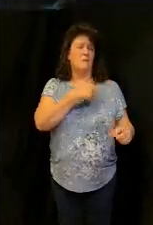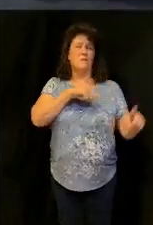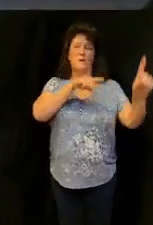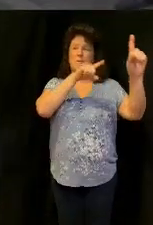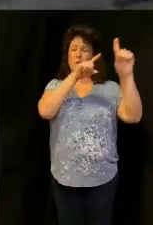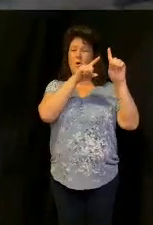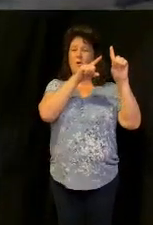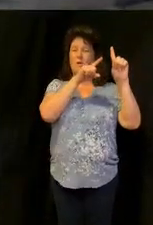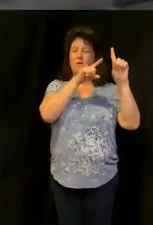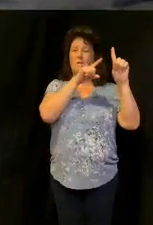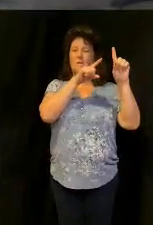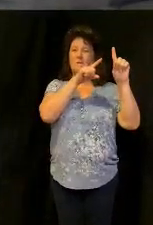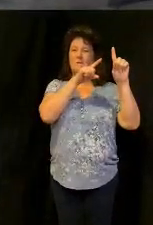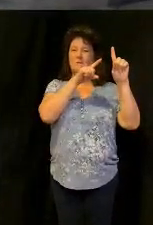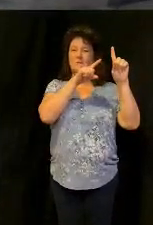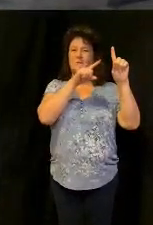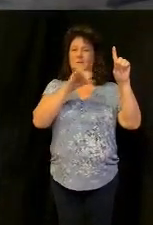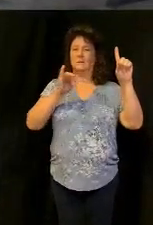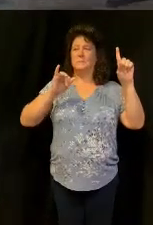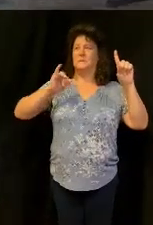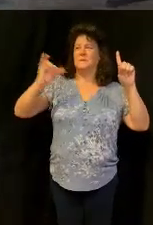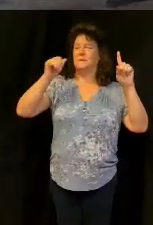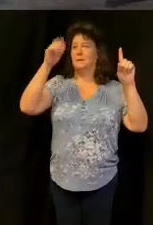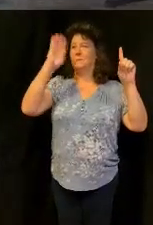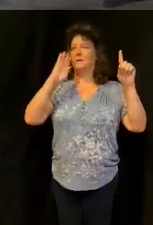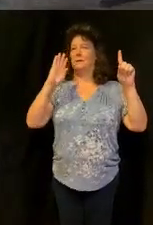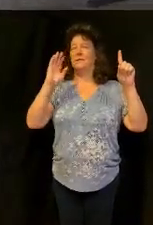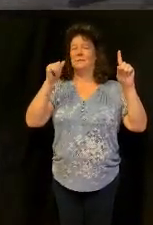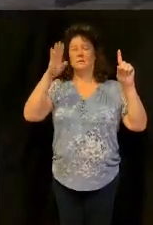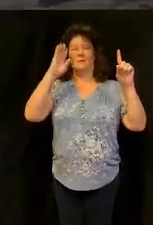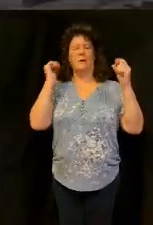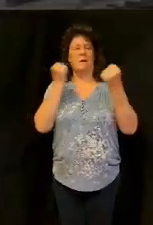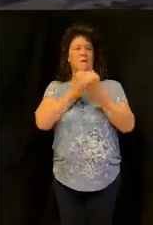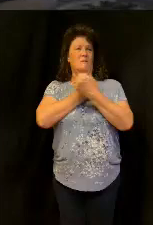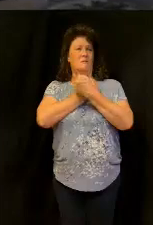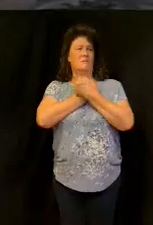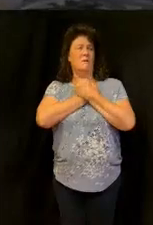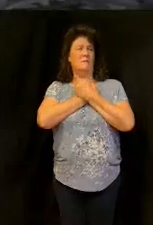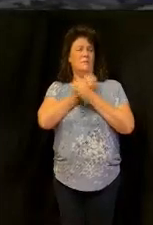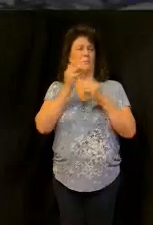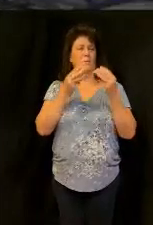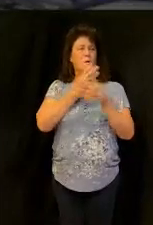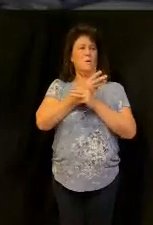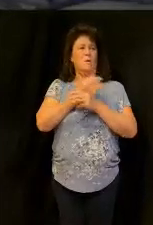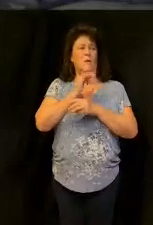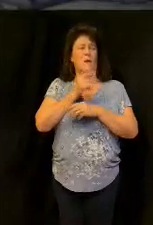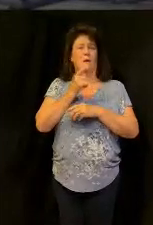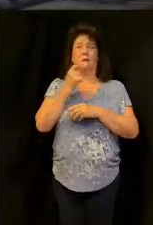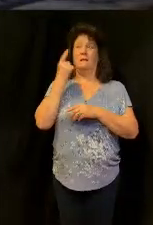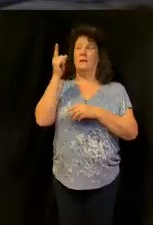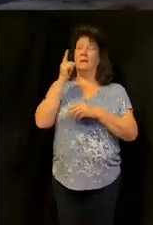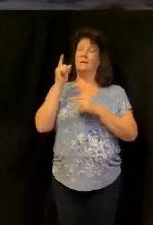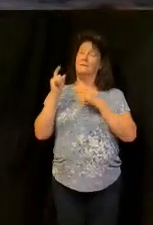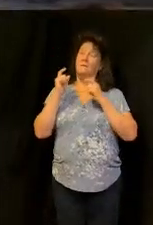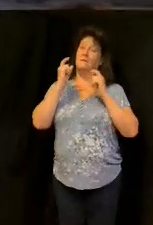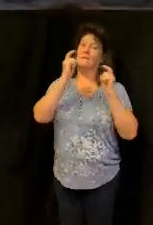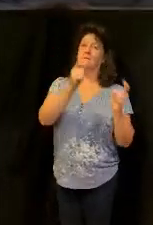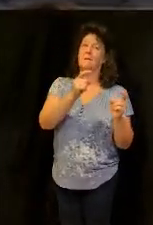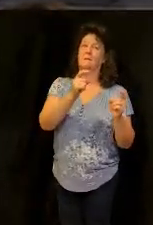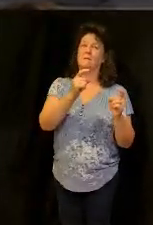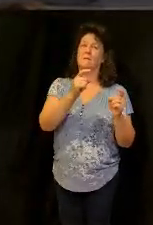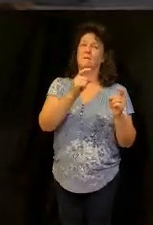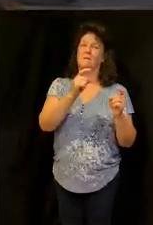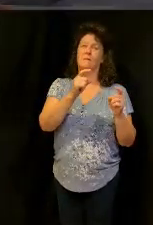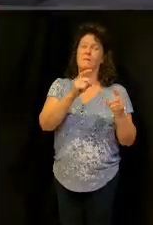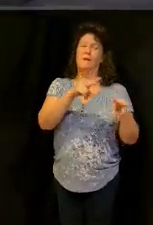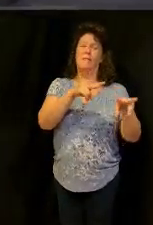for God so loved the world that he what gave we're becoming like him the more we're giving we're breaking selfishness